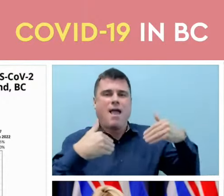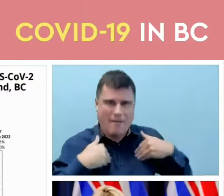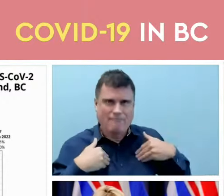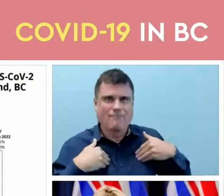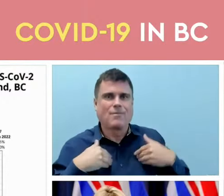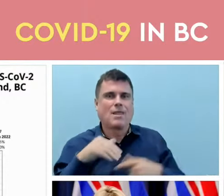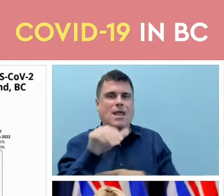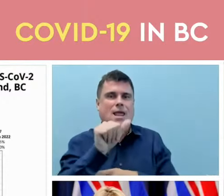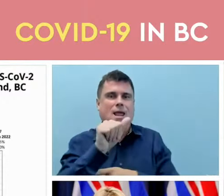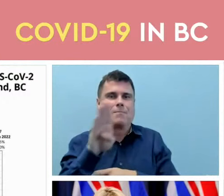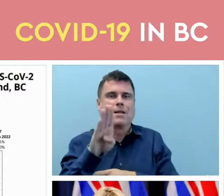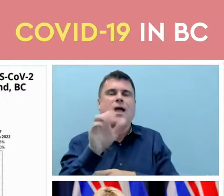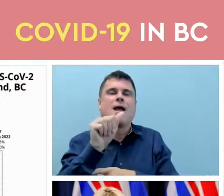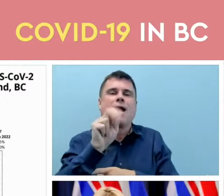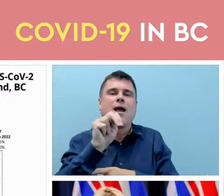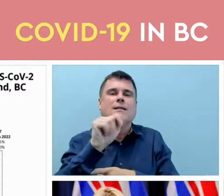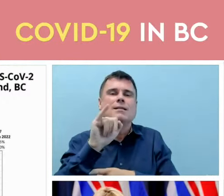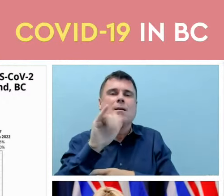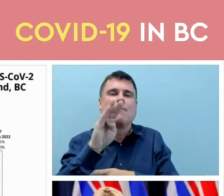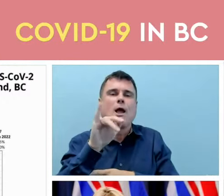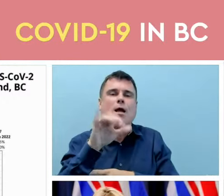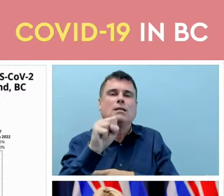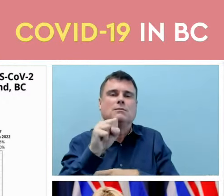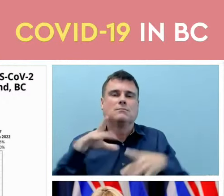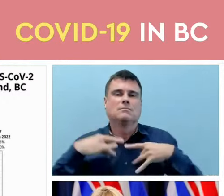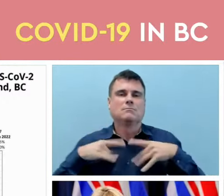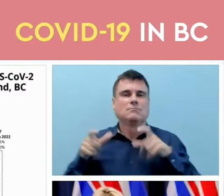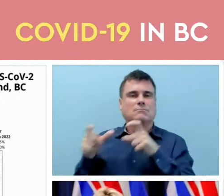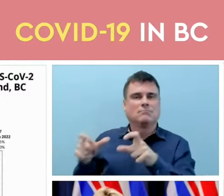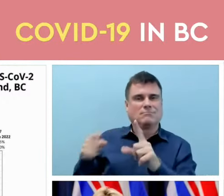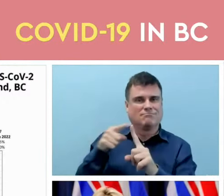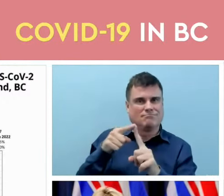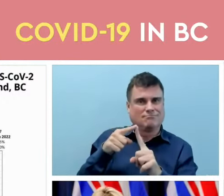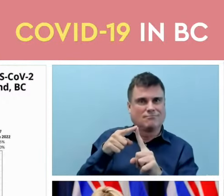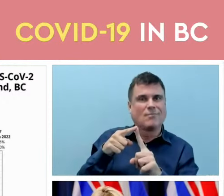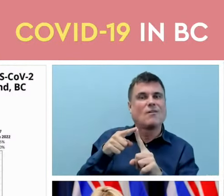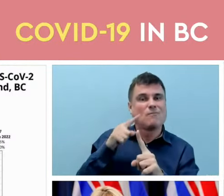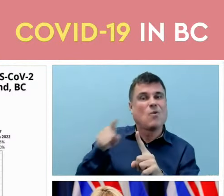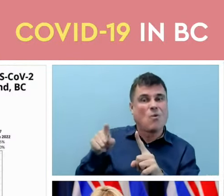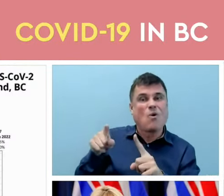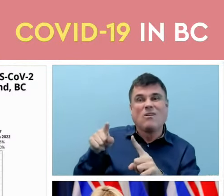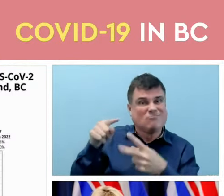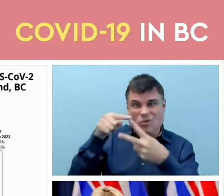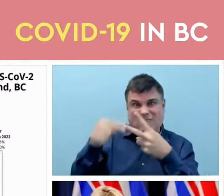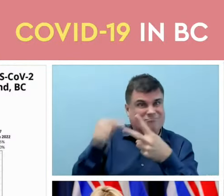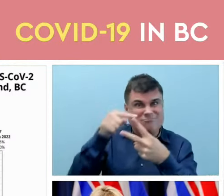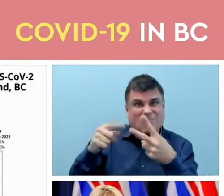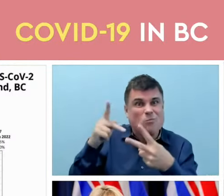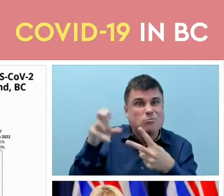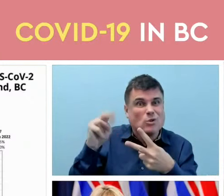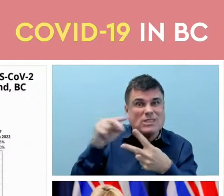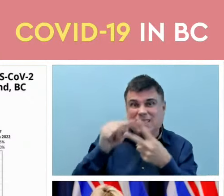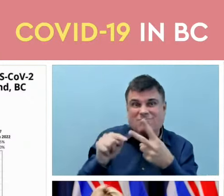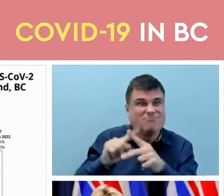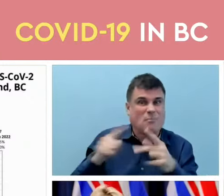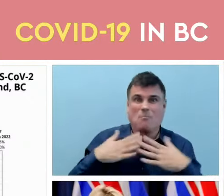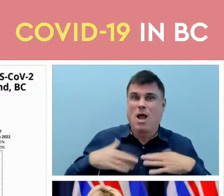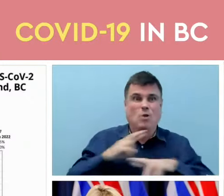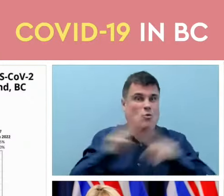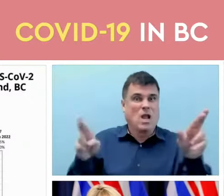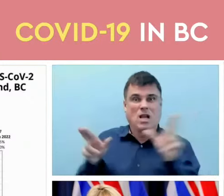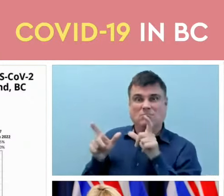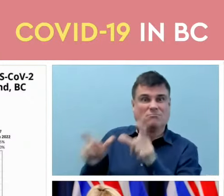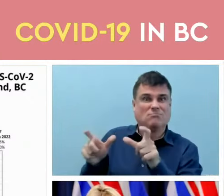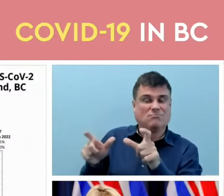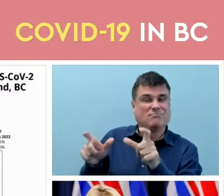-protein and some to the nucleocapsid protein. That tells us that there's a level of protection,